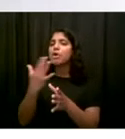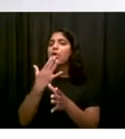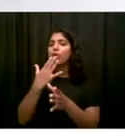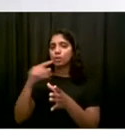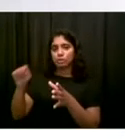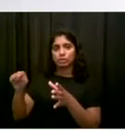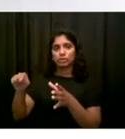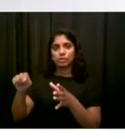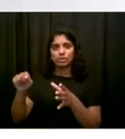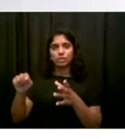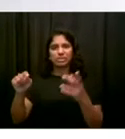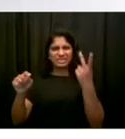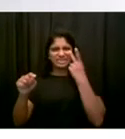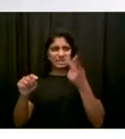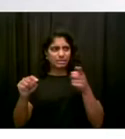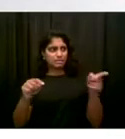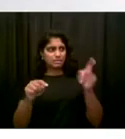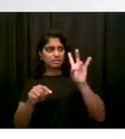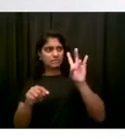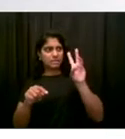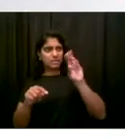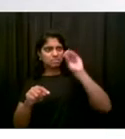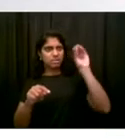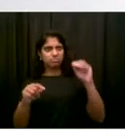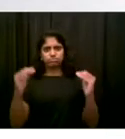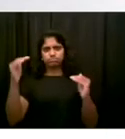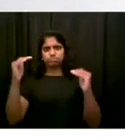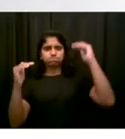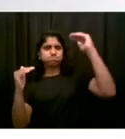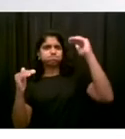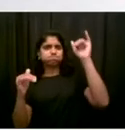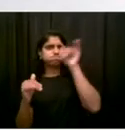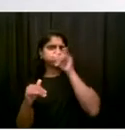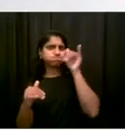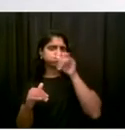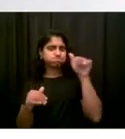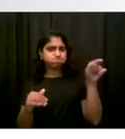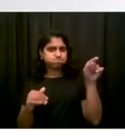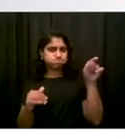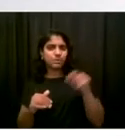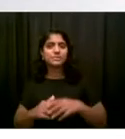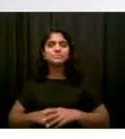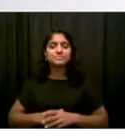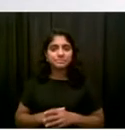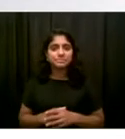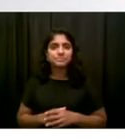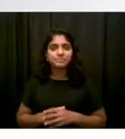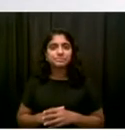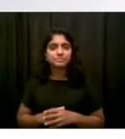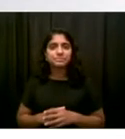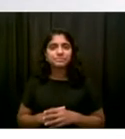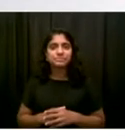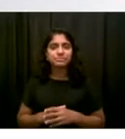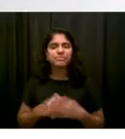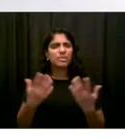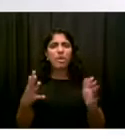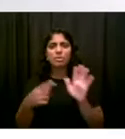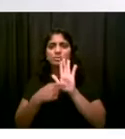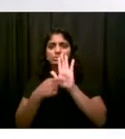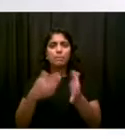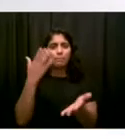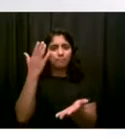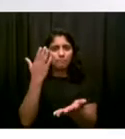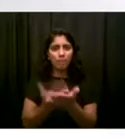color for health and hospitals and the independent hospitals. And I think this proves what you've said all along, that public